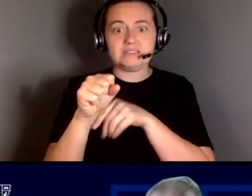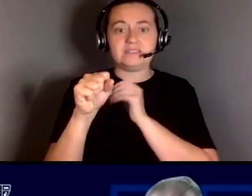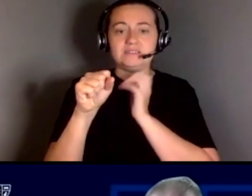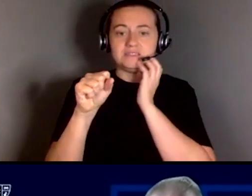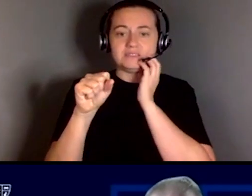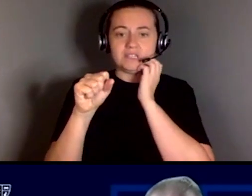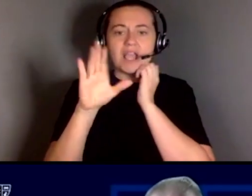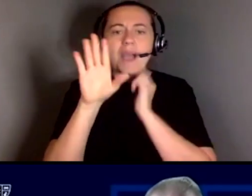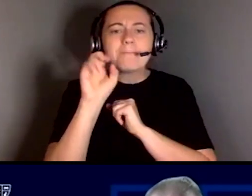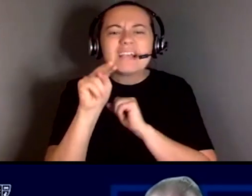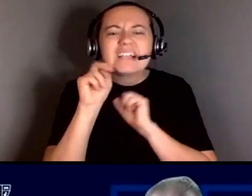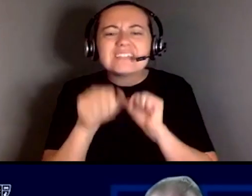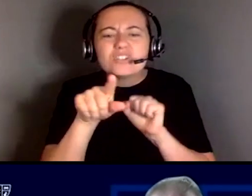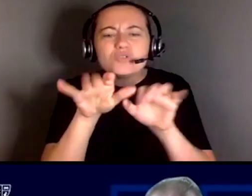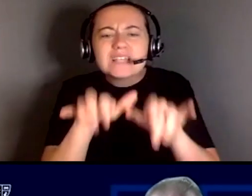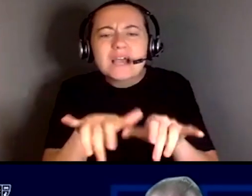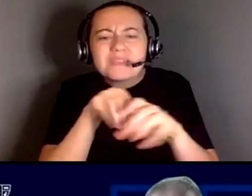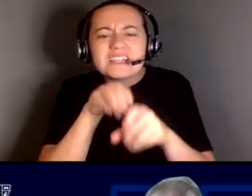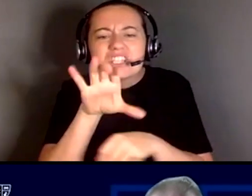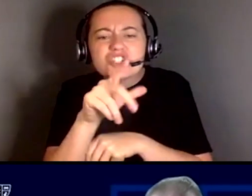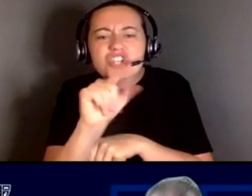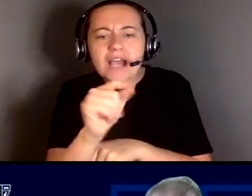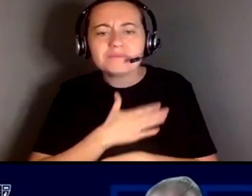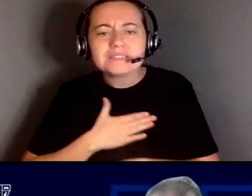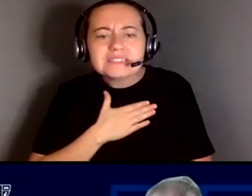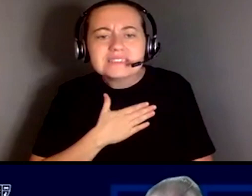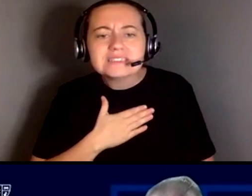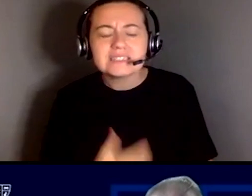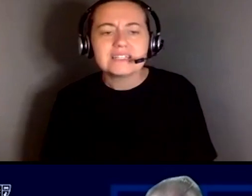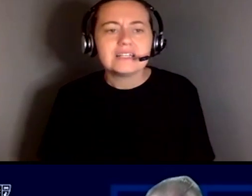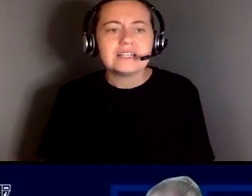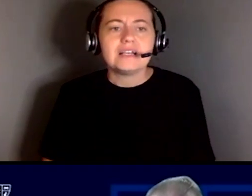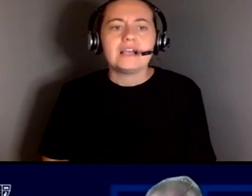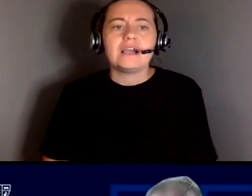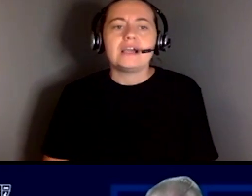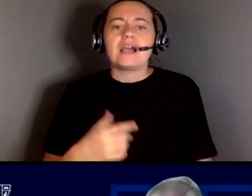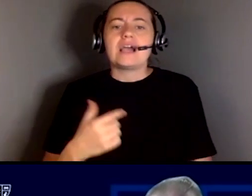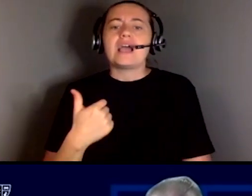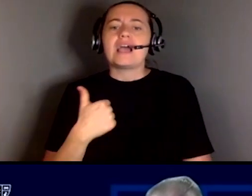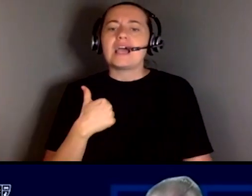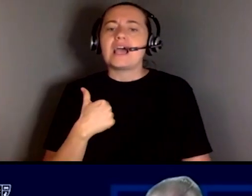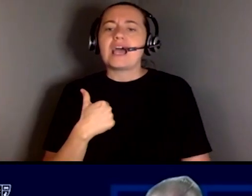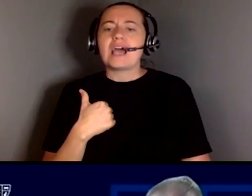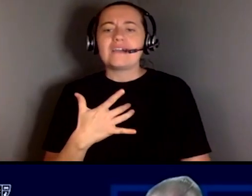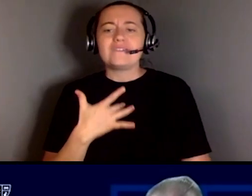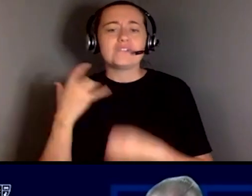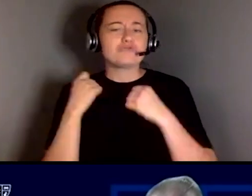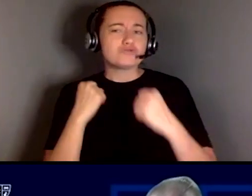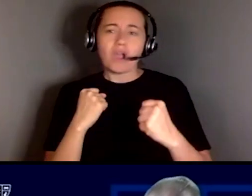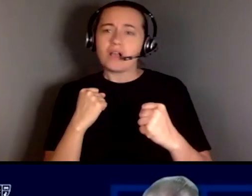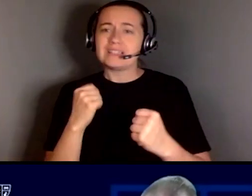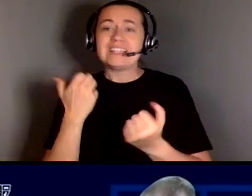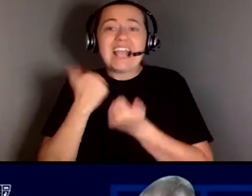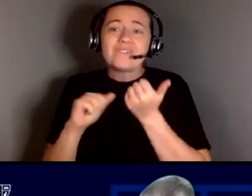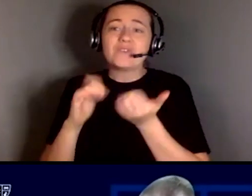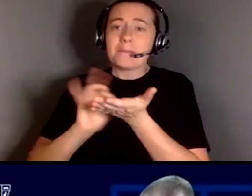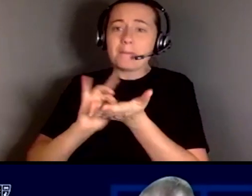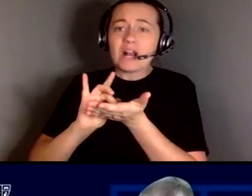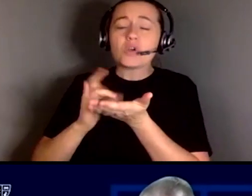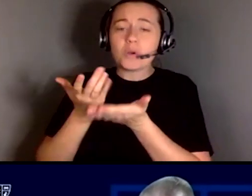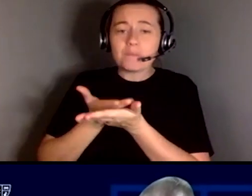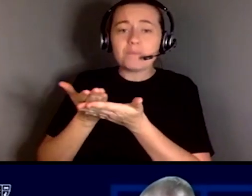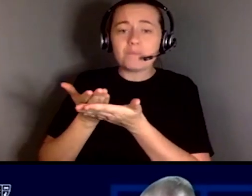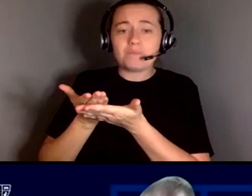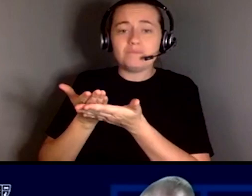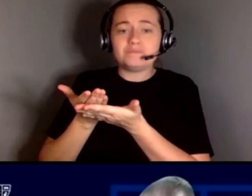can you throw that in the chat really, really quickly, please? I, I so strongly feel that every medical provider should see this. It's,